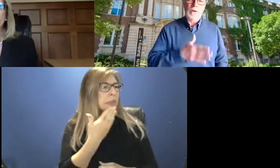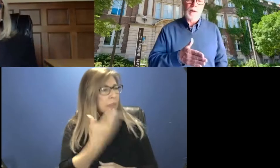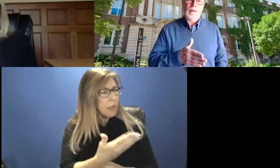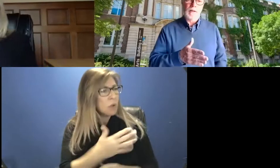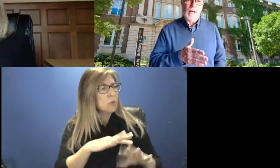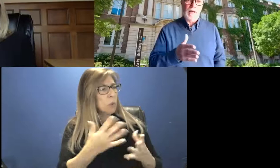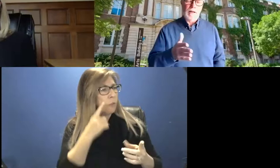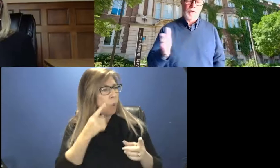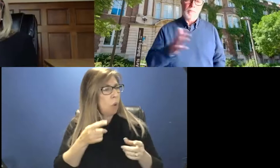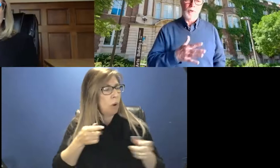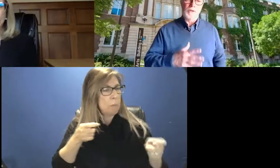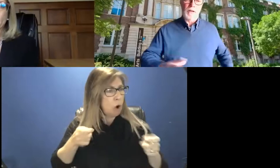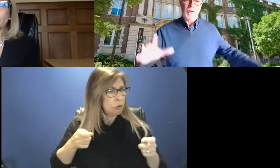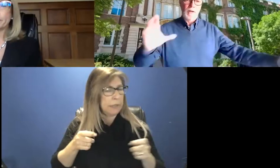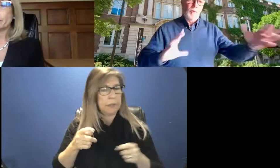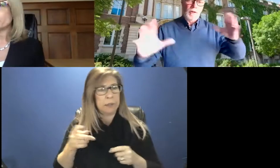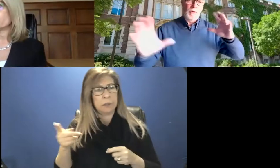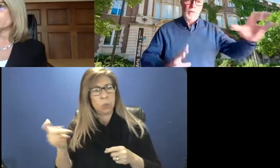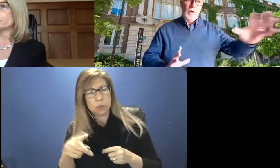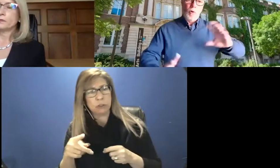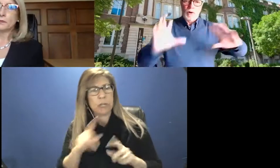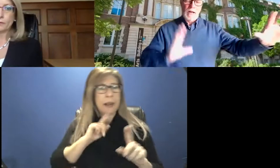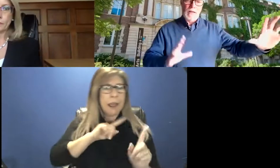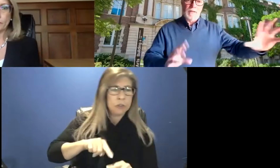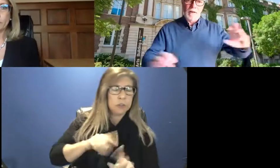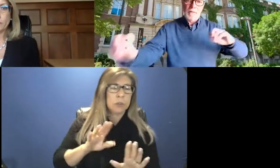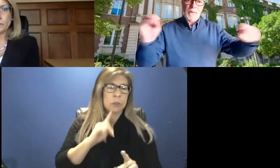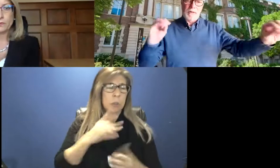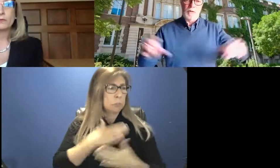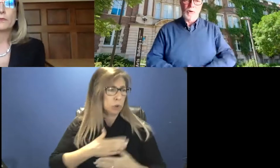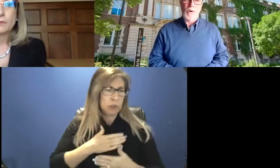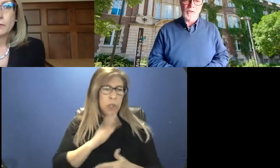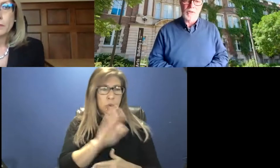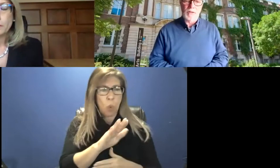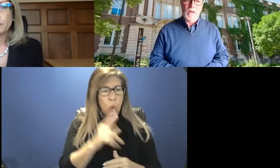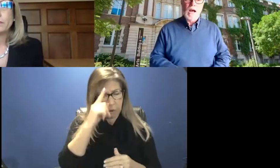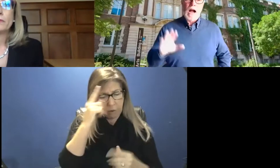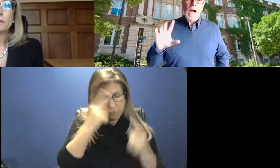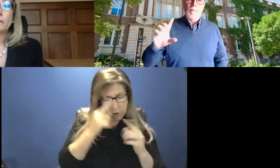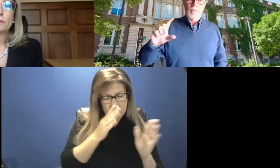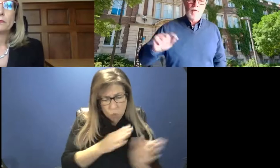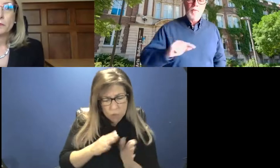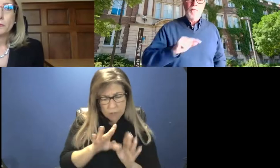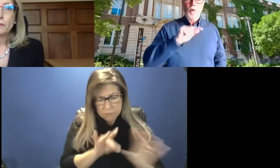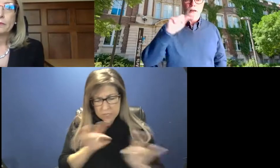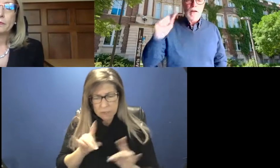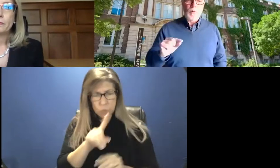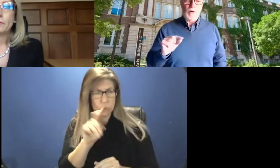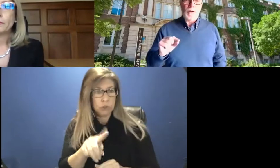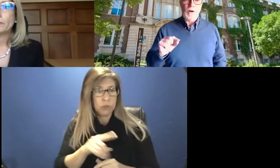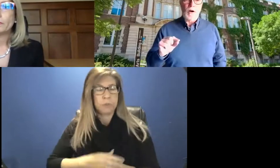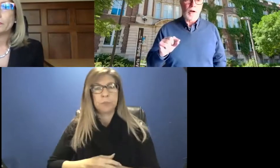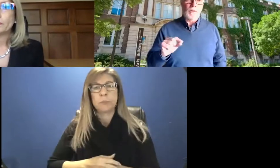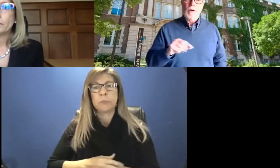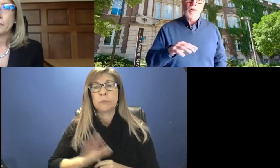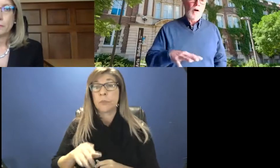for moderating. And, and I really appreciate the way you organized and picked out the questions, um, for everyone